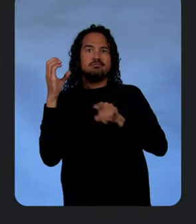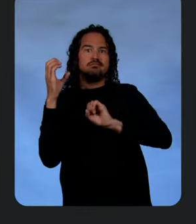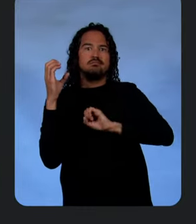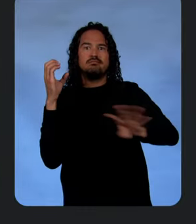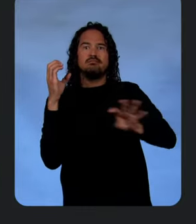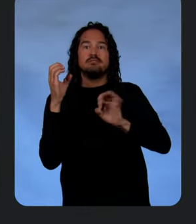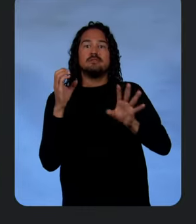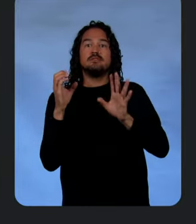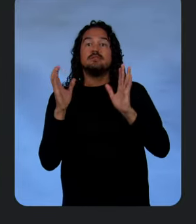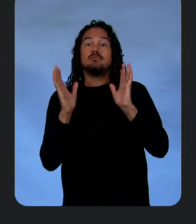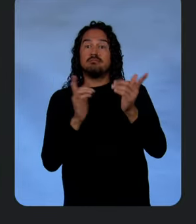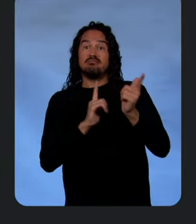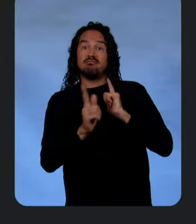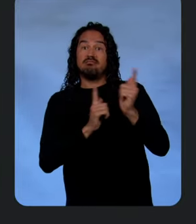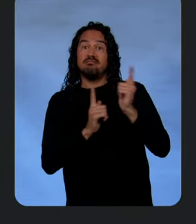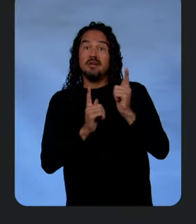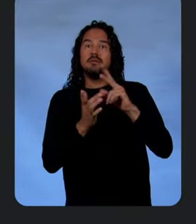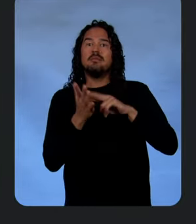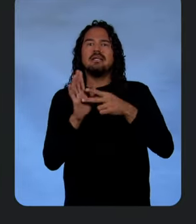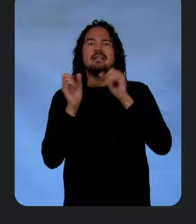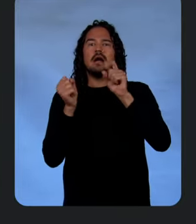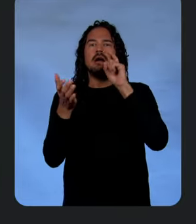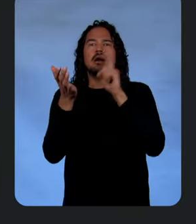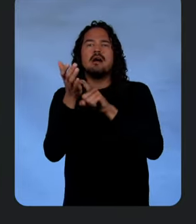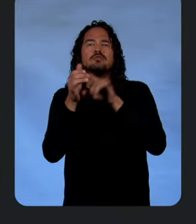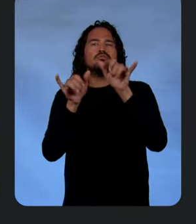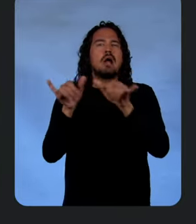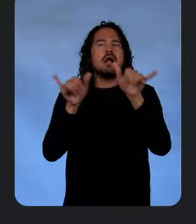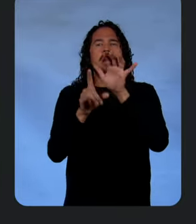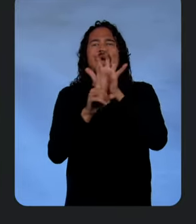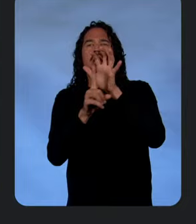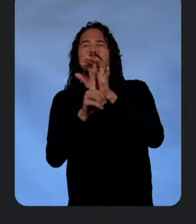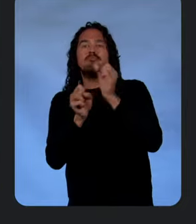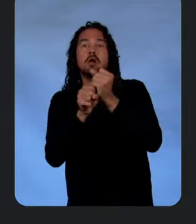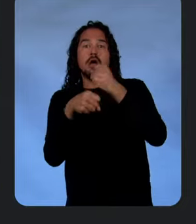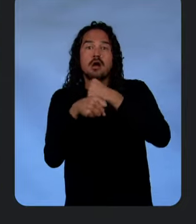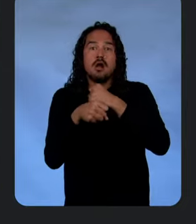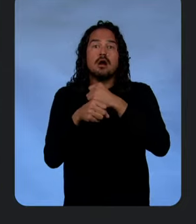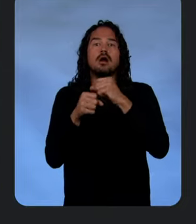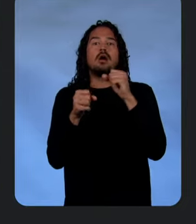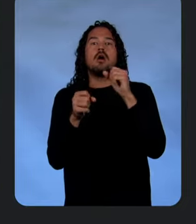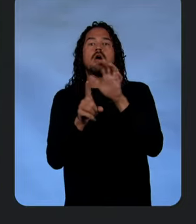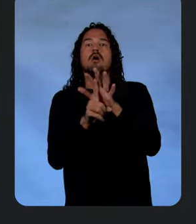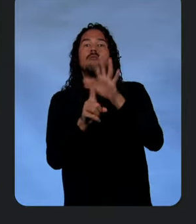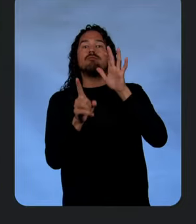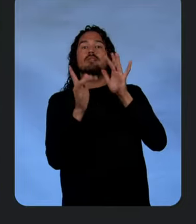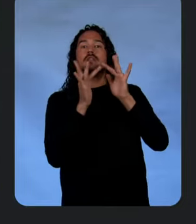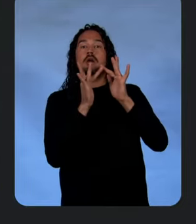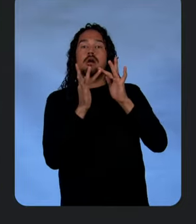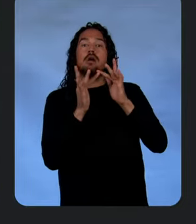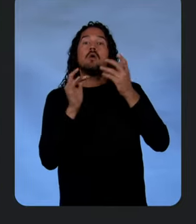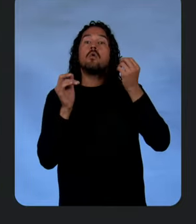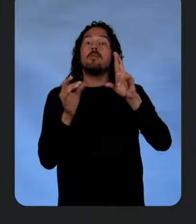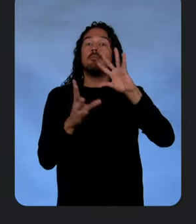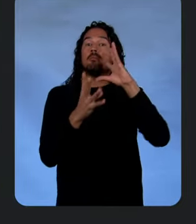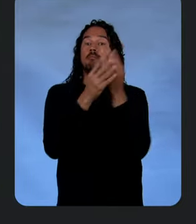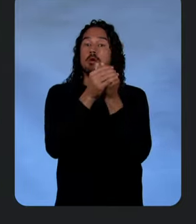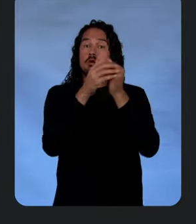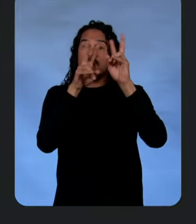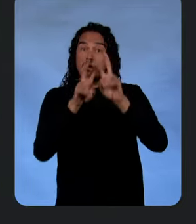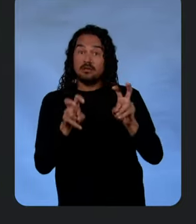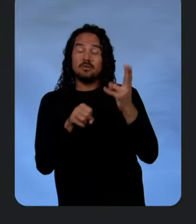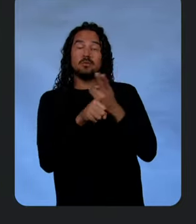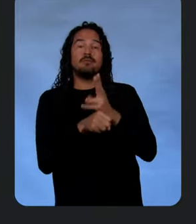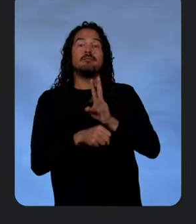like find trends in all of this data and do more offline type of analysis or multimodal analysis with BigQuery and Vertex